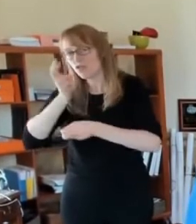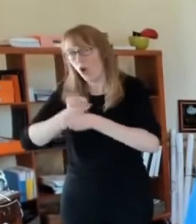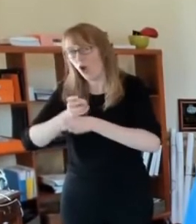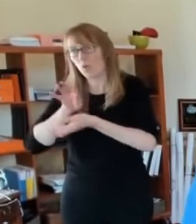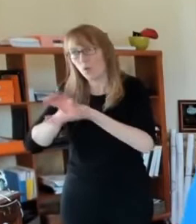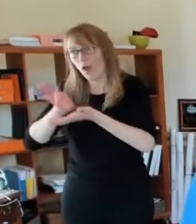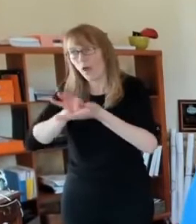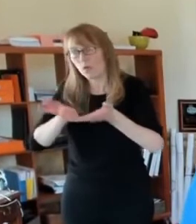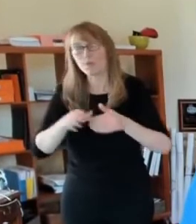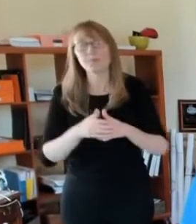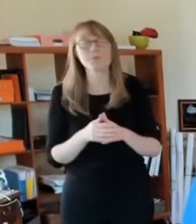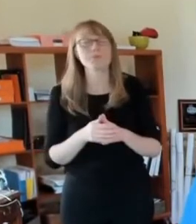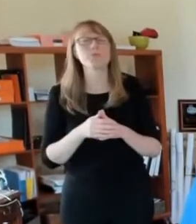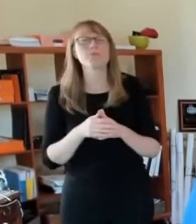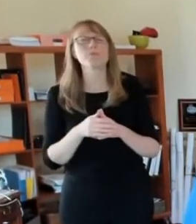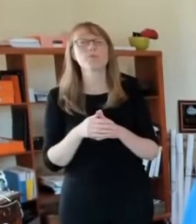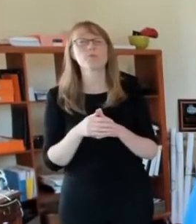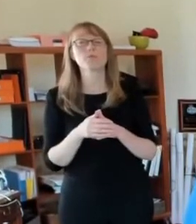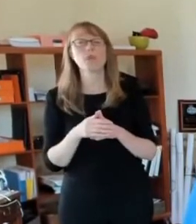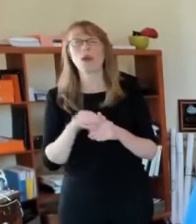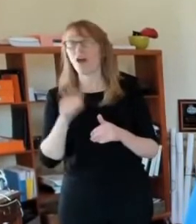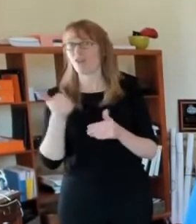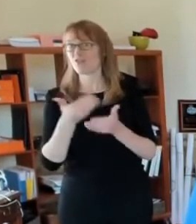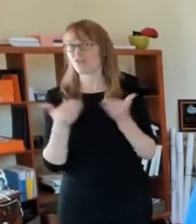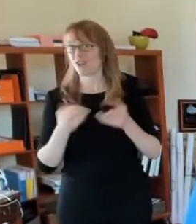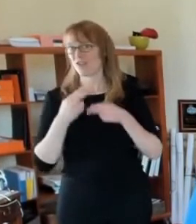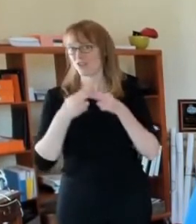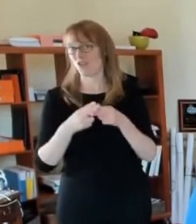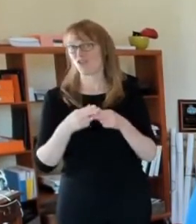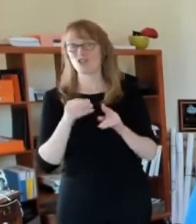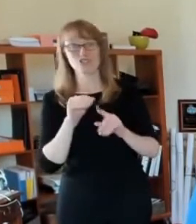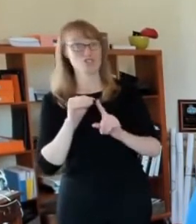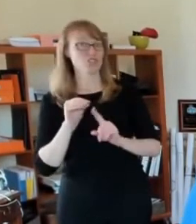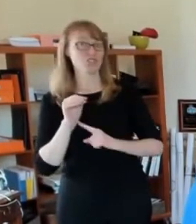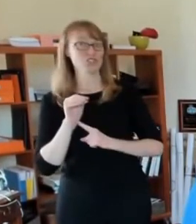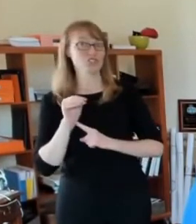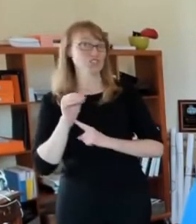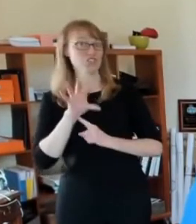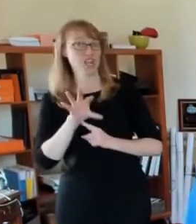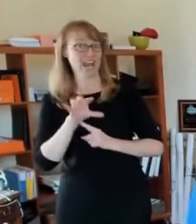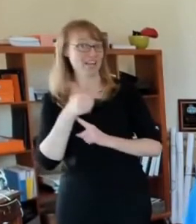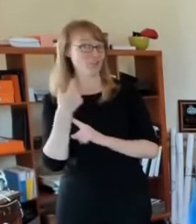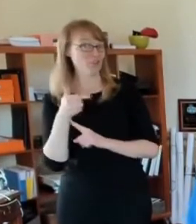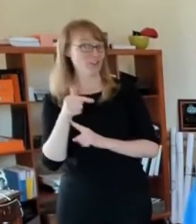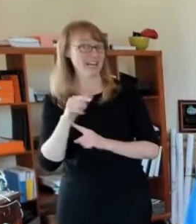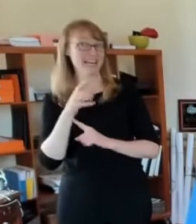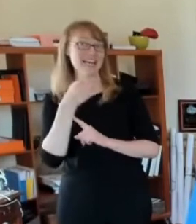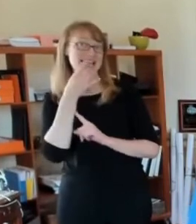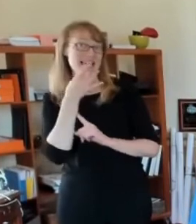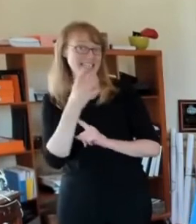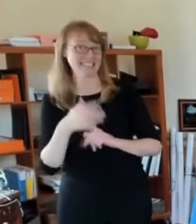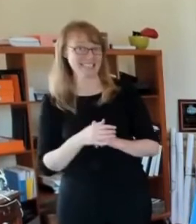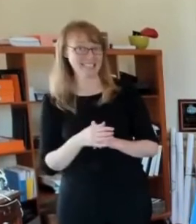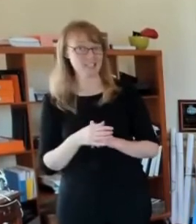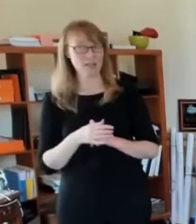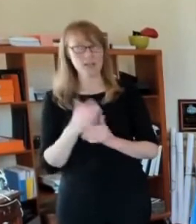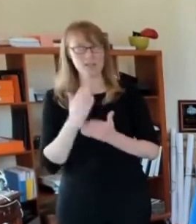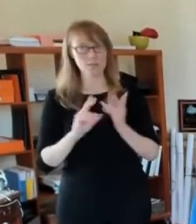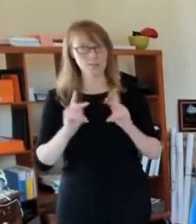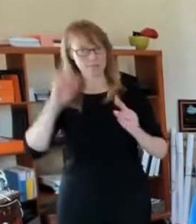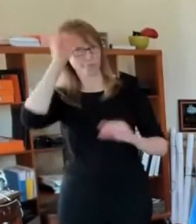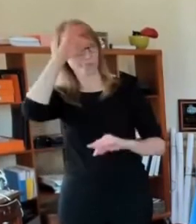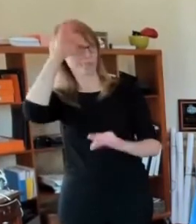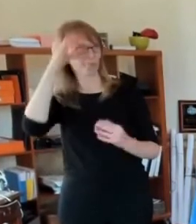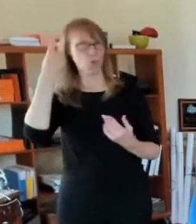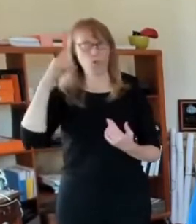green light. A lot of people don't realize where the dollars are spent. So we're going to work with some of the institutions that were